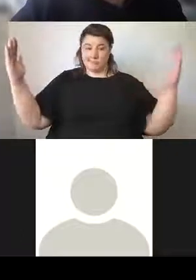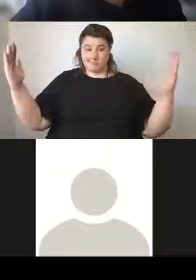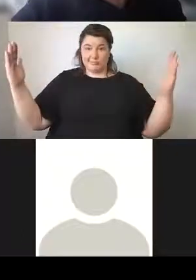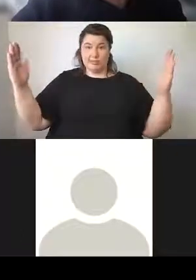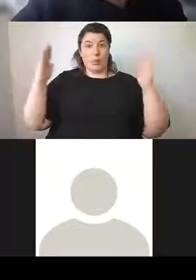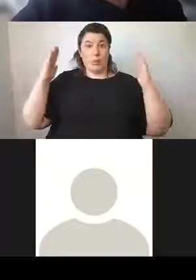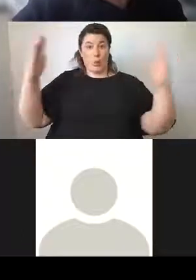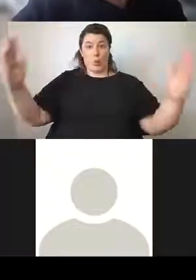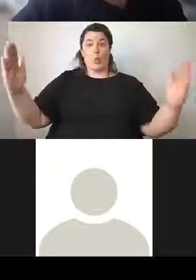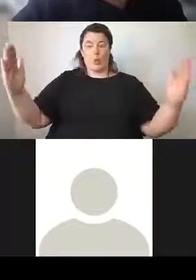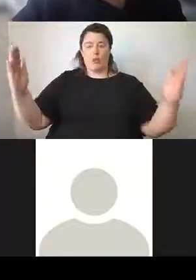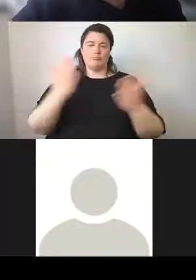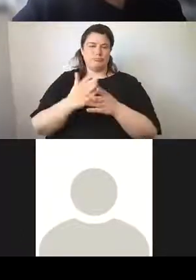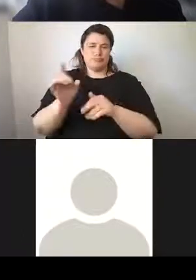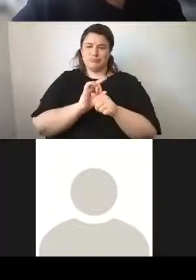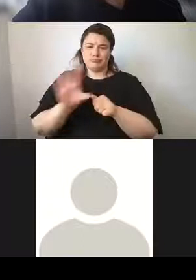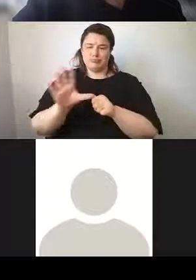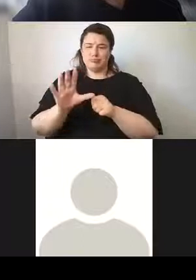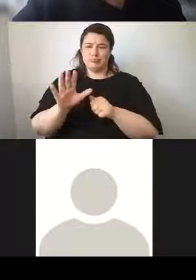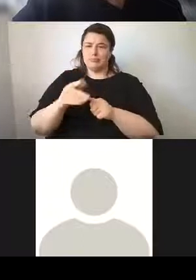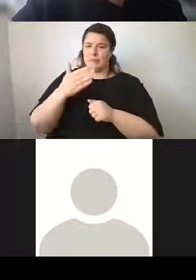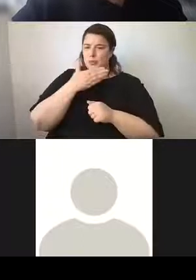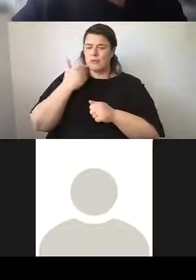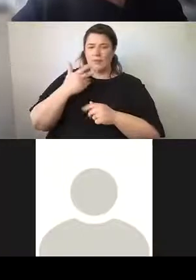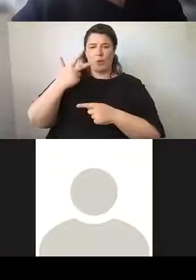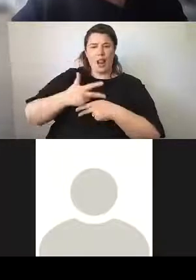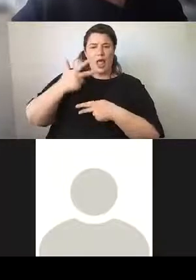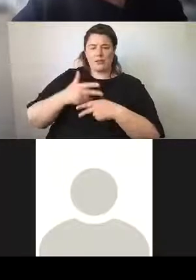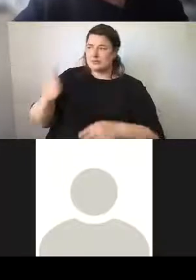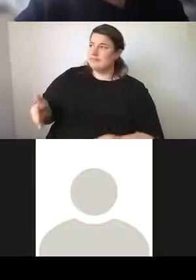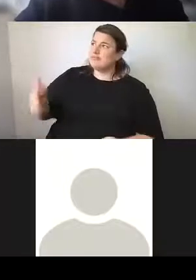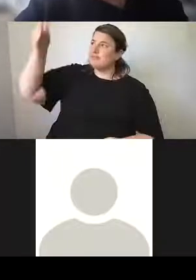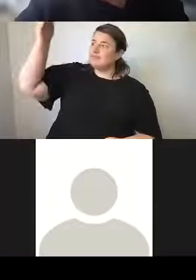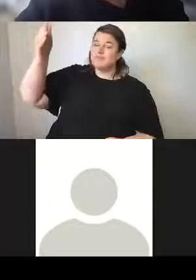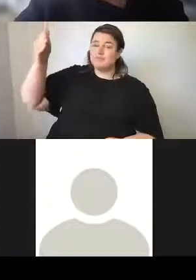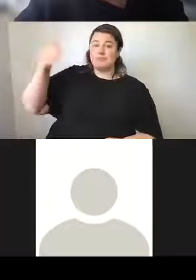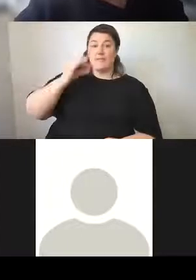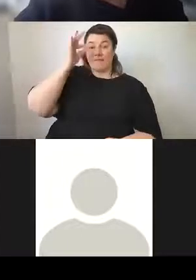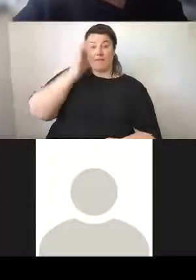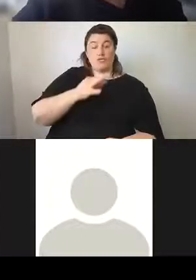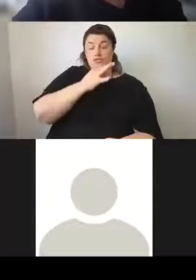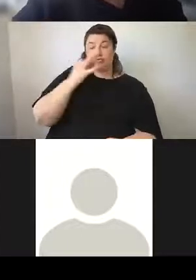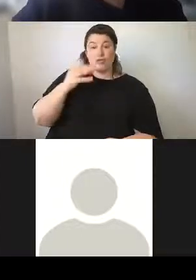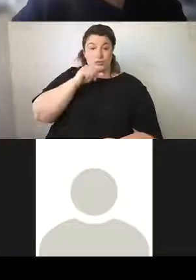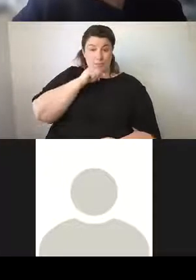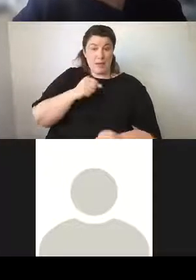hall some spectacular stained glass windows, which were designed by a Frenchman, Lucien Henry, for the building in